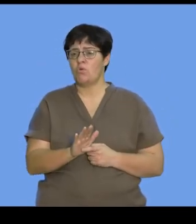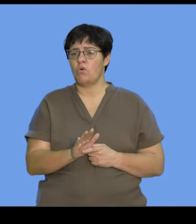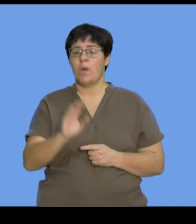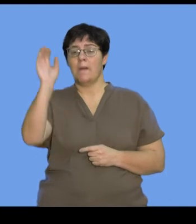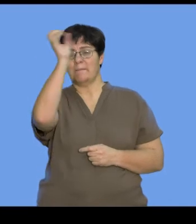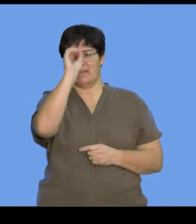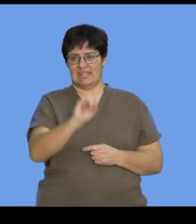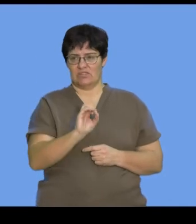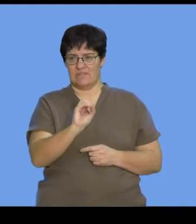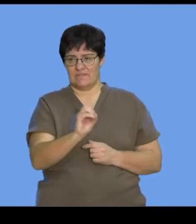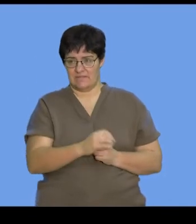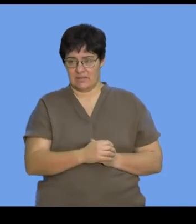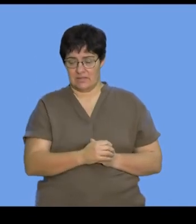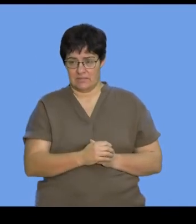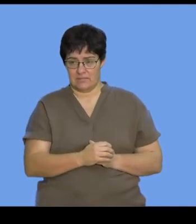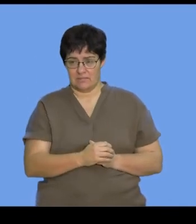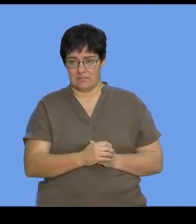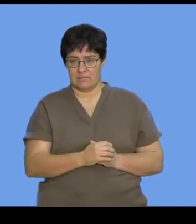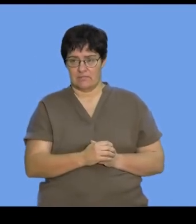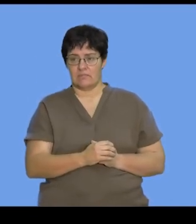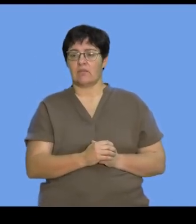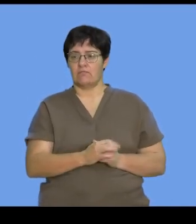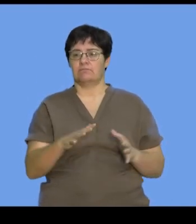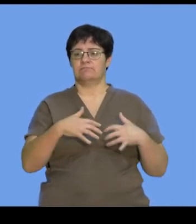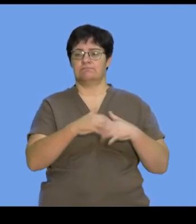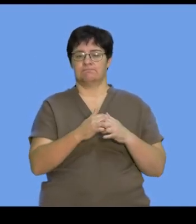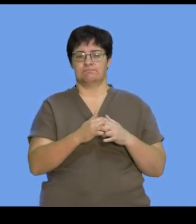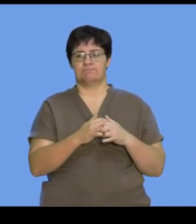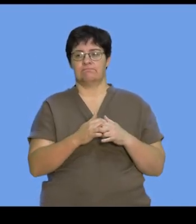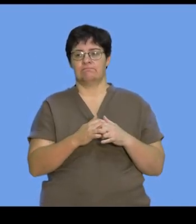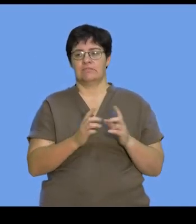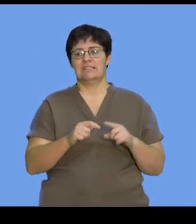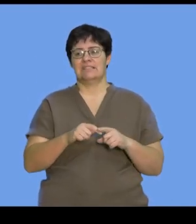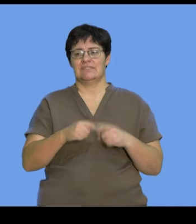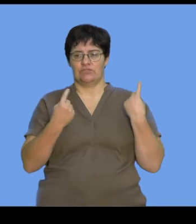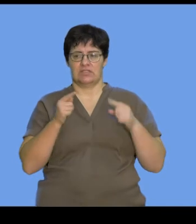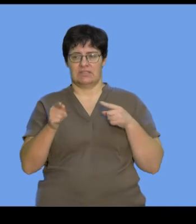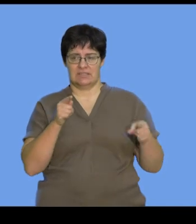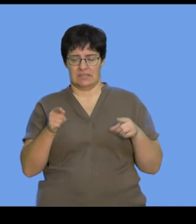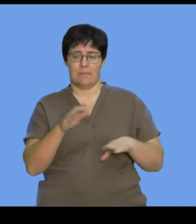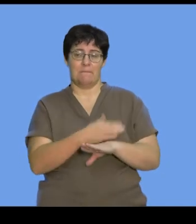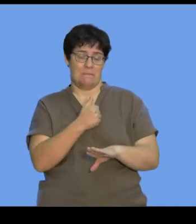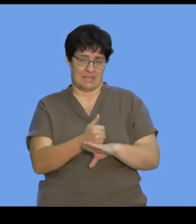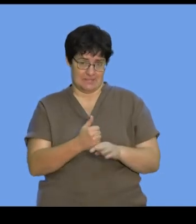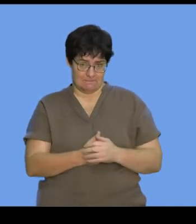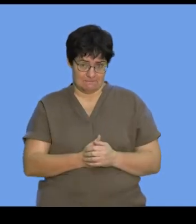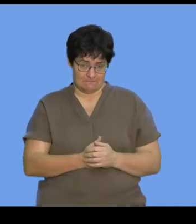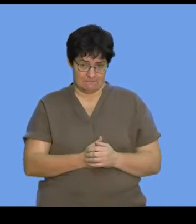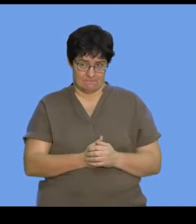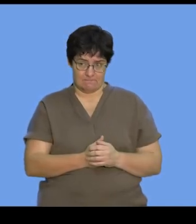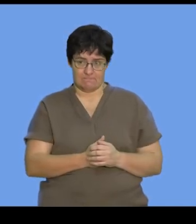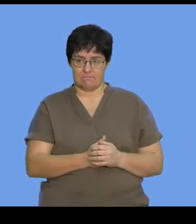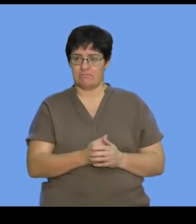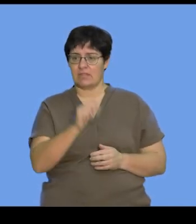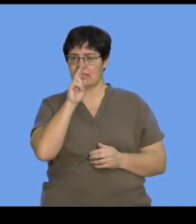percentage, and this is a percentage illustration of the composition of the different bases in DNA. And so,